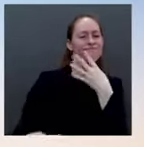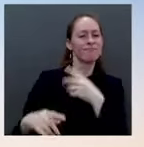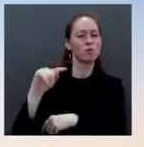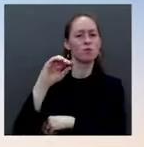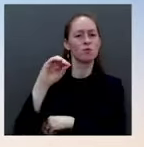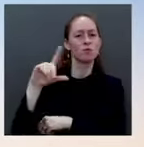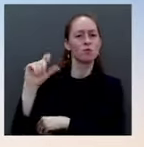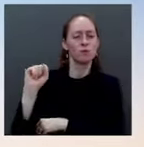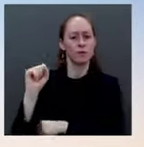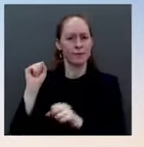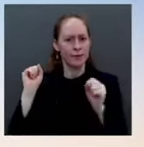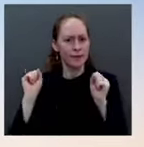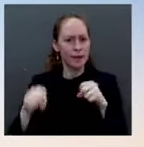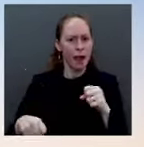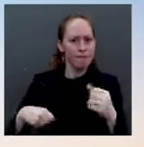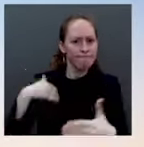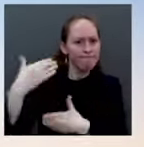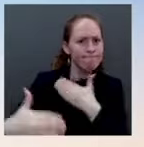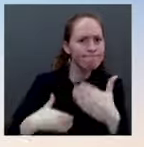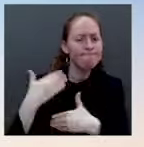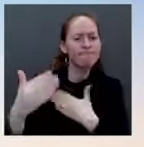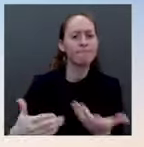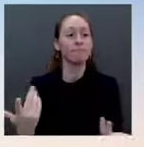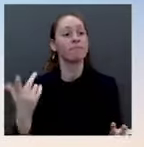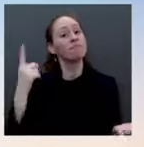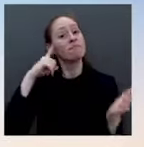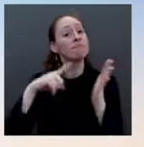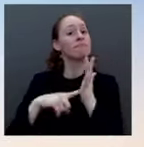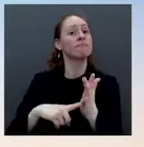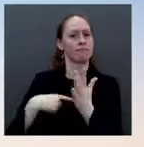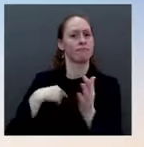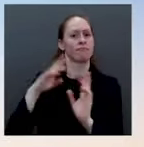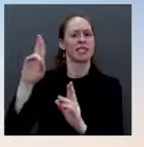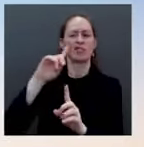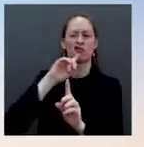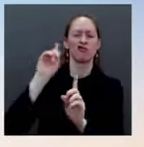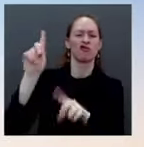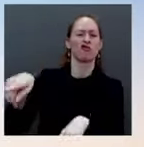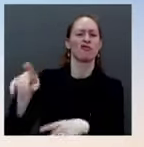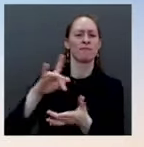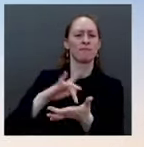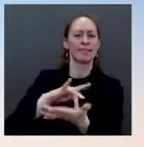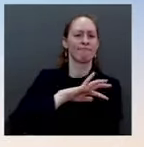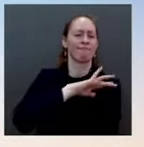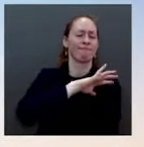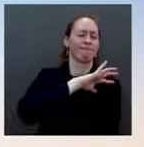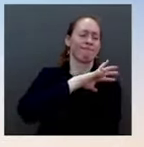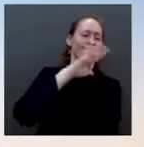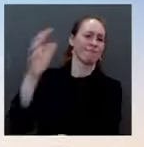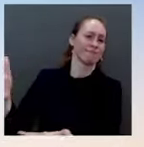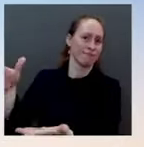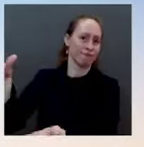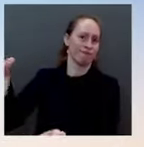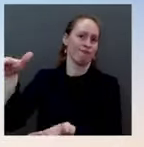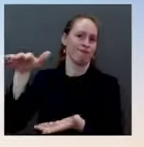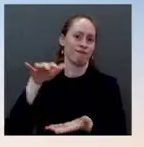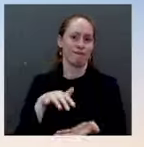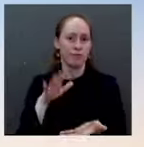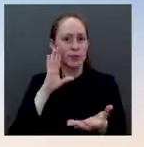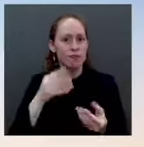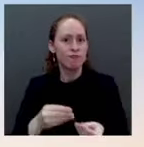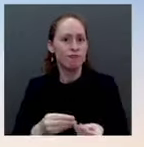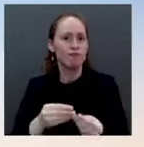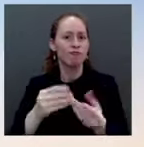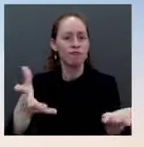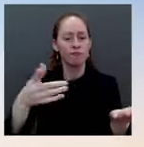options in order to help people who do get the virus, who do get seriously ill. So